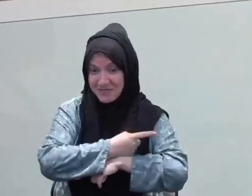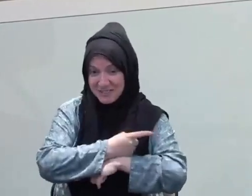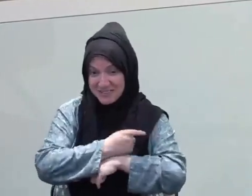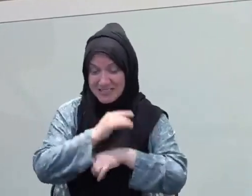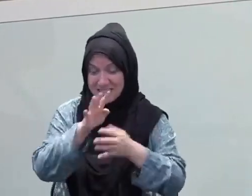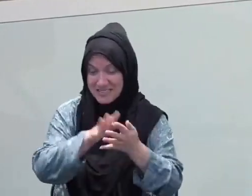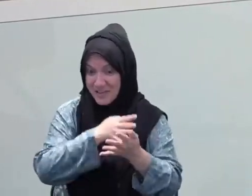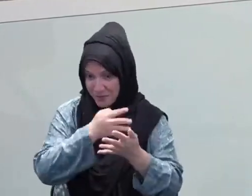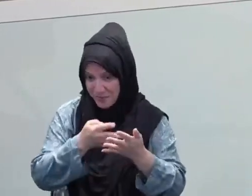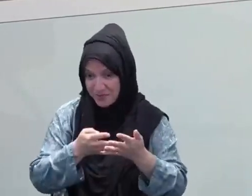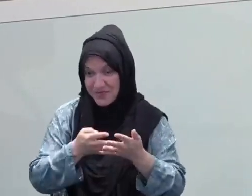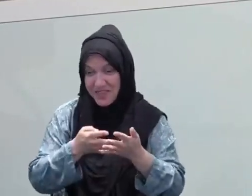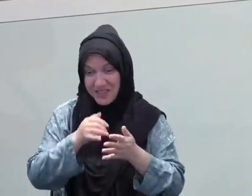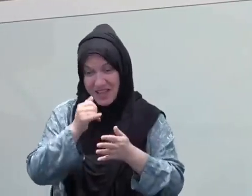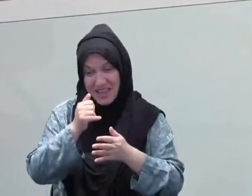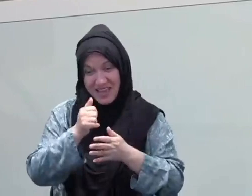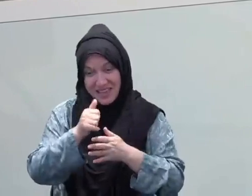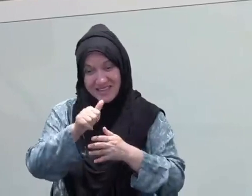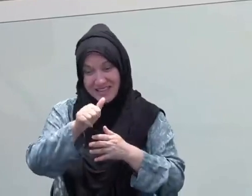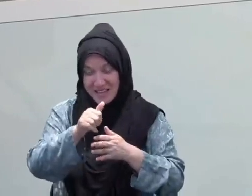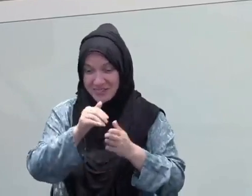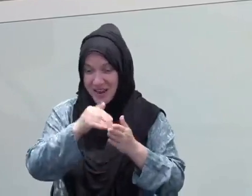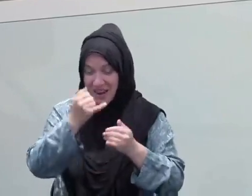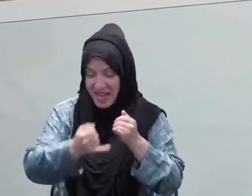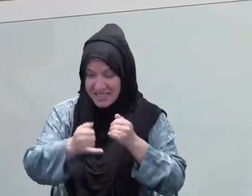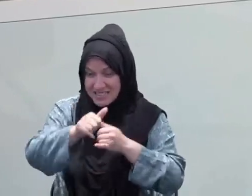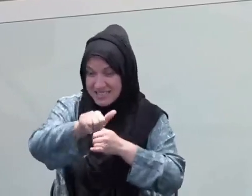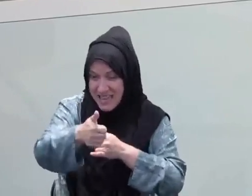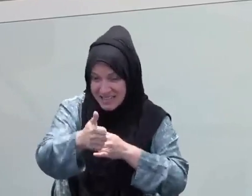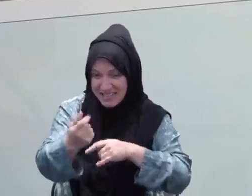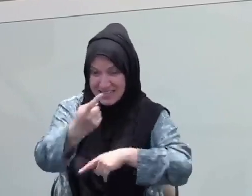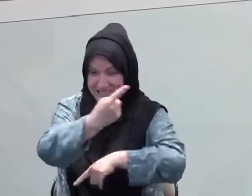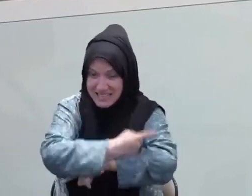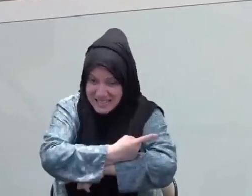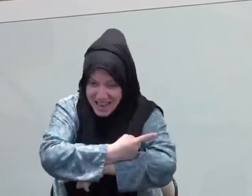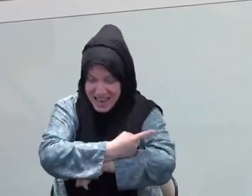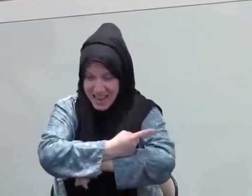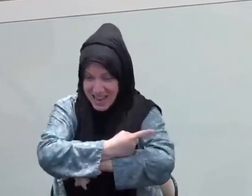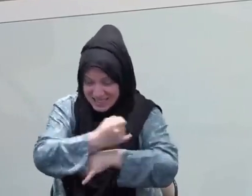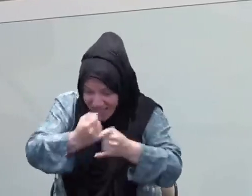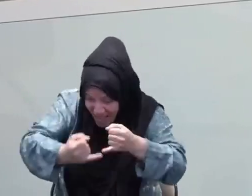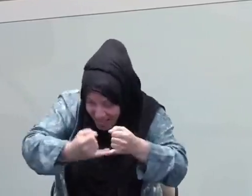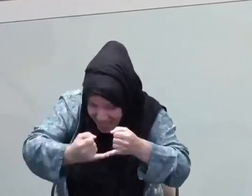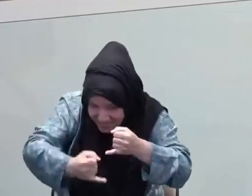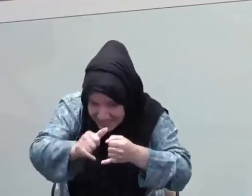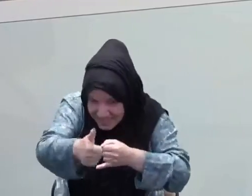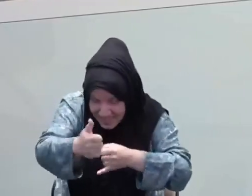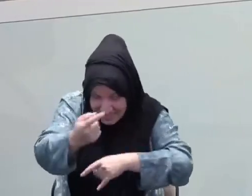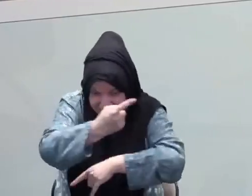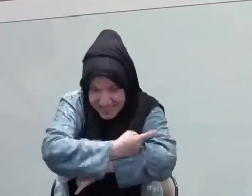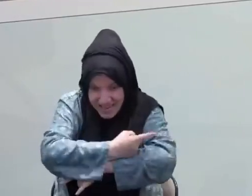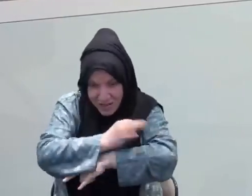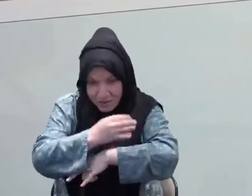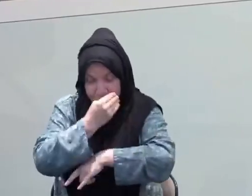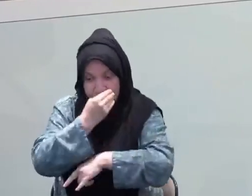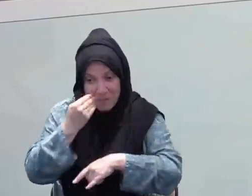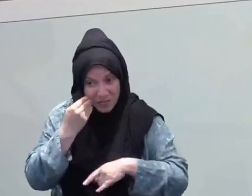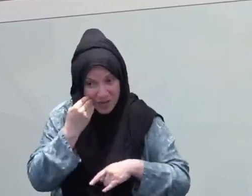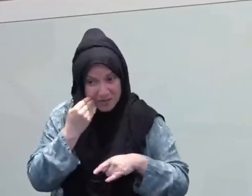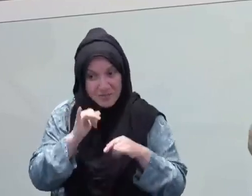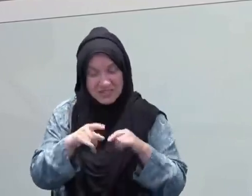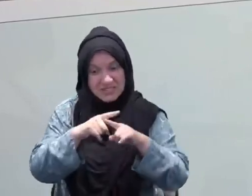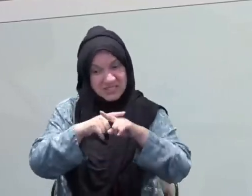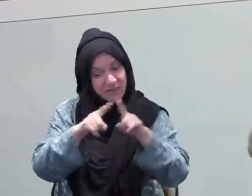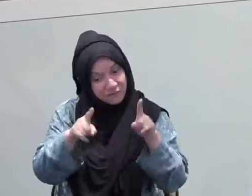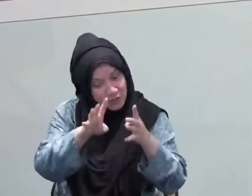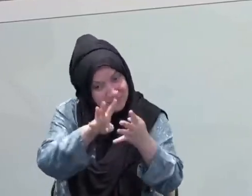people, right? They did their two khatms in the last 10. And you can take that equation and you can cast it on all of the